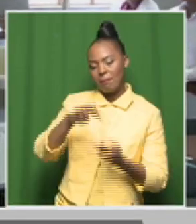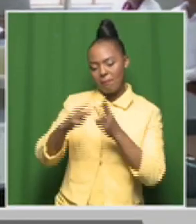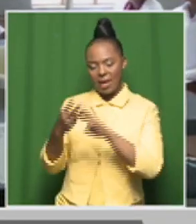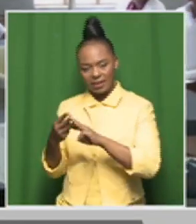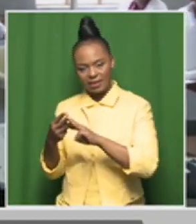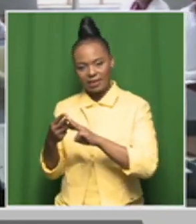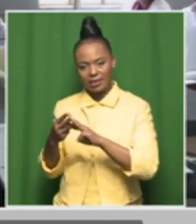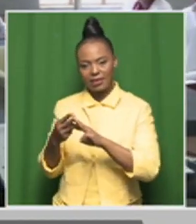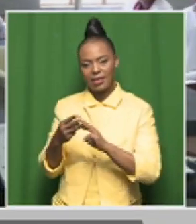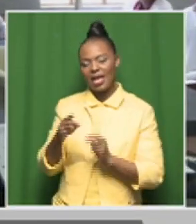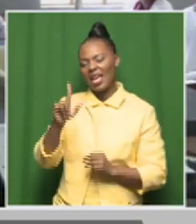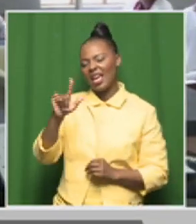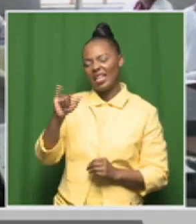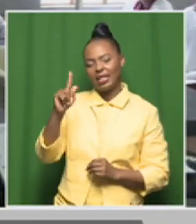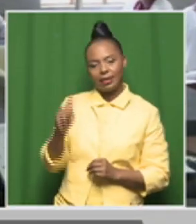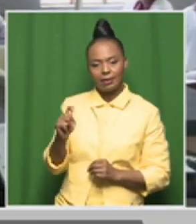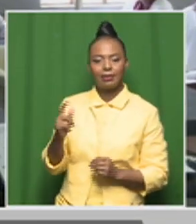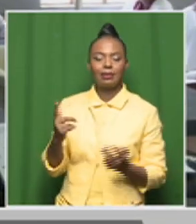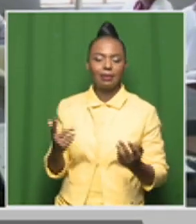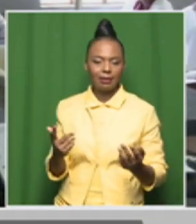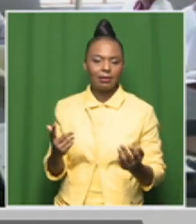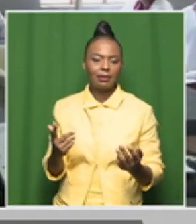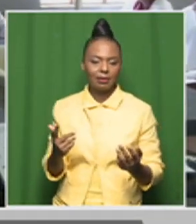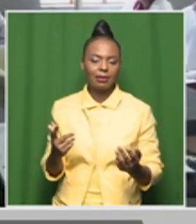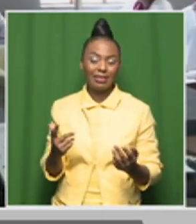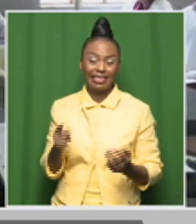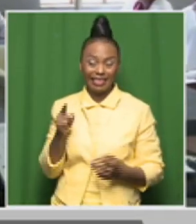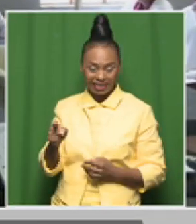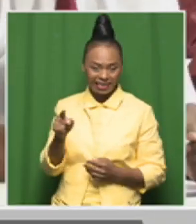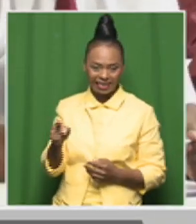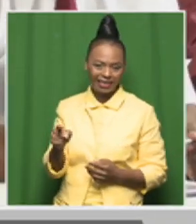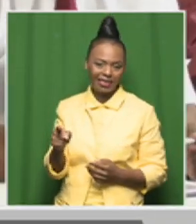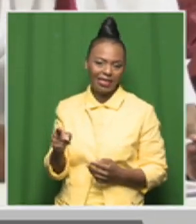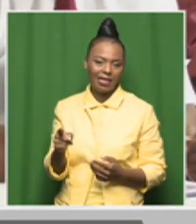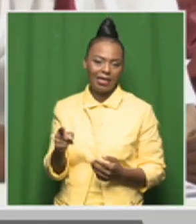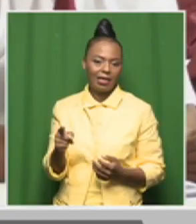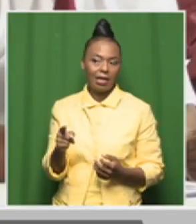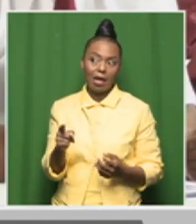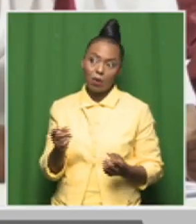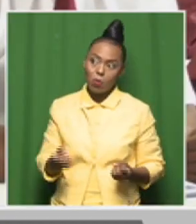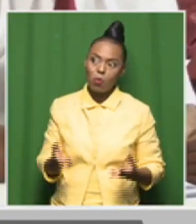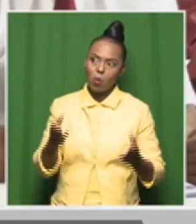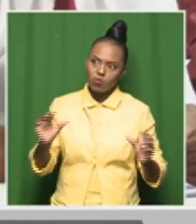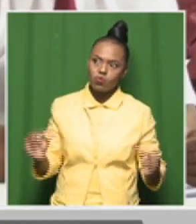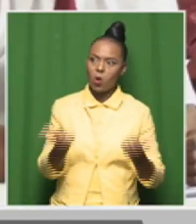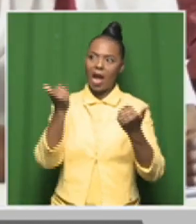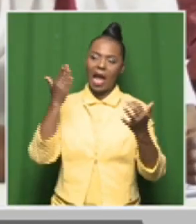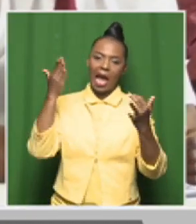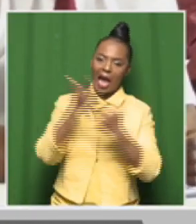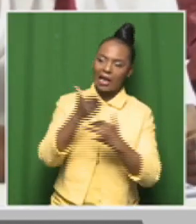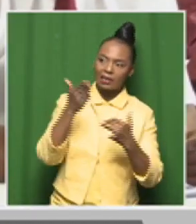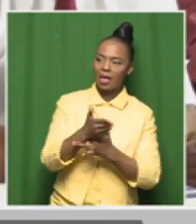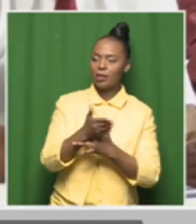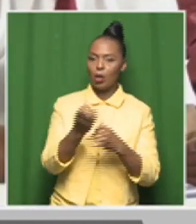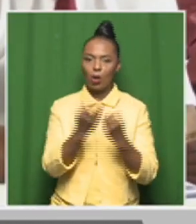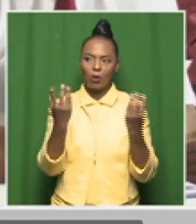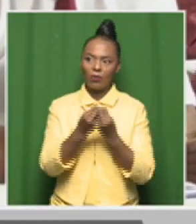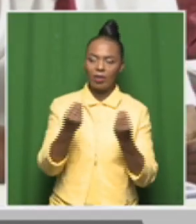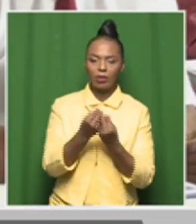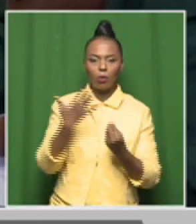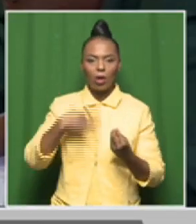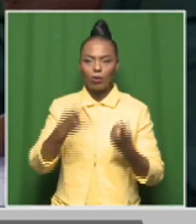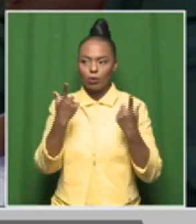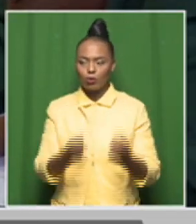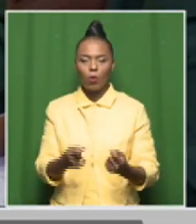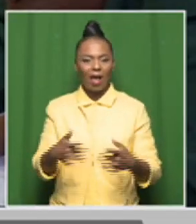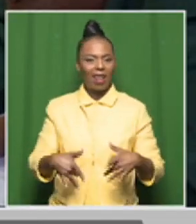And math literacy, unfortunately, doesn't provide them the access to many of the things that they want to do in later life.